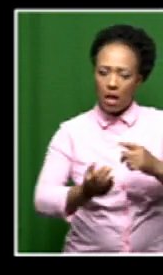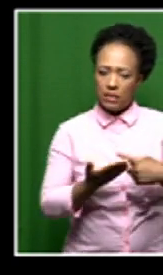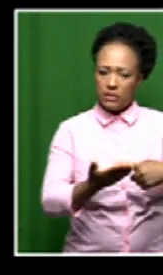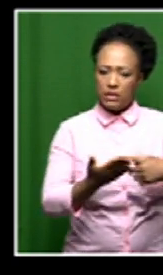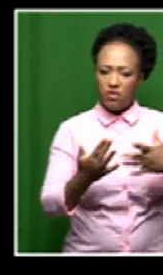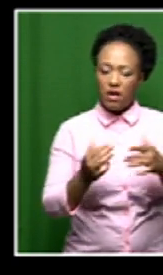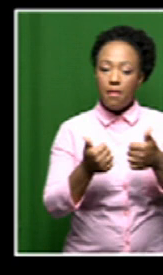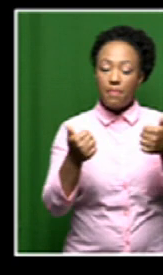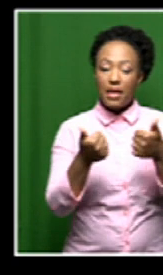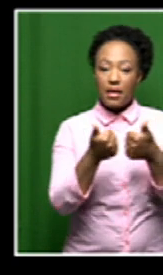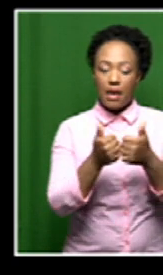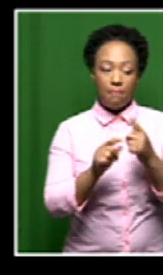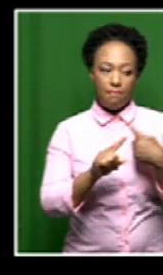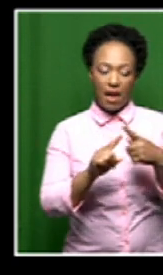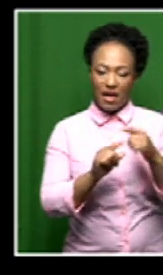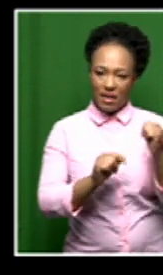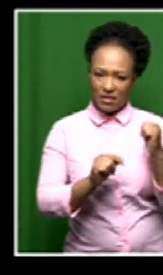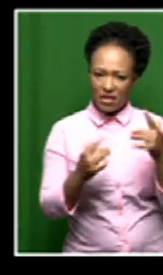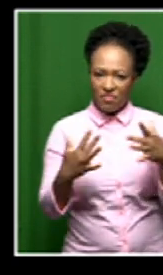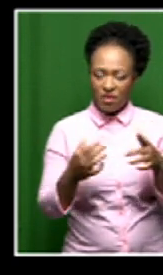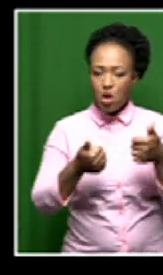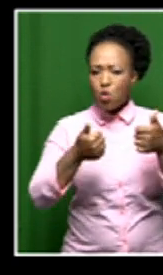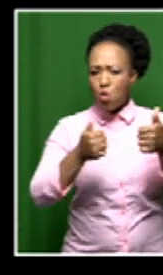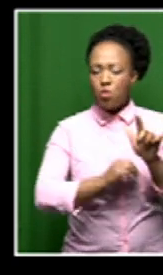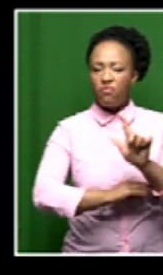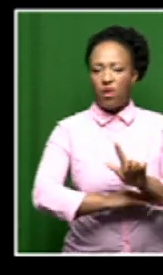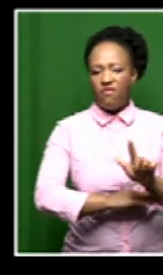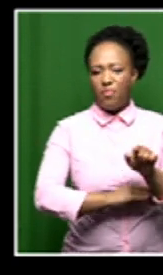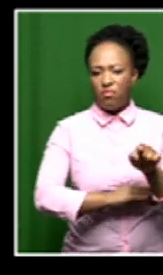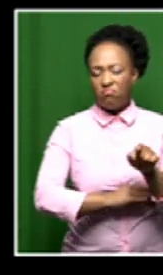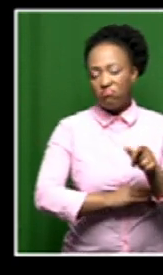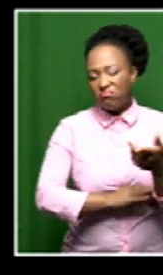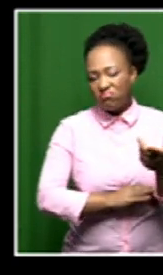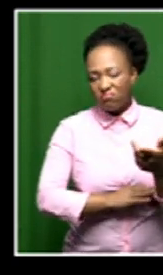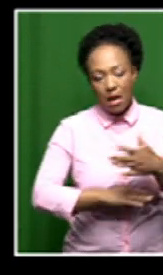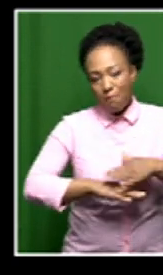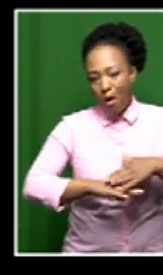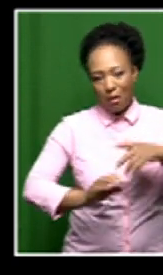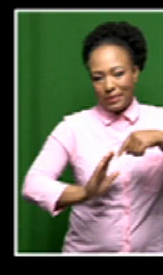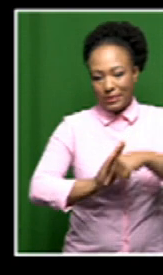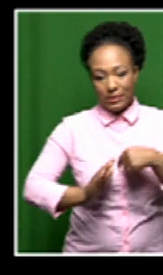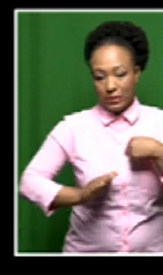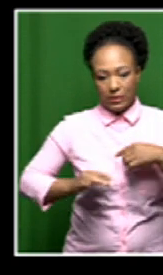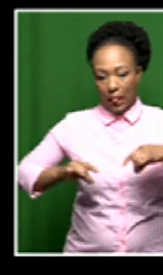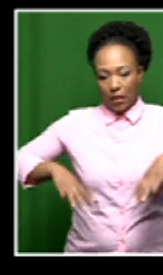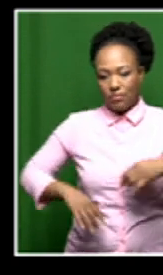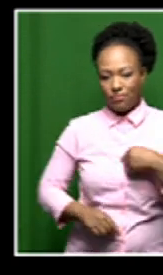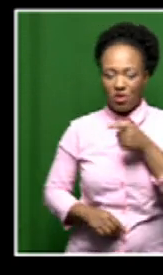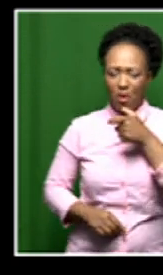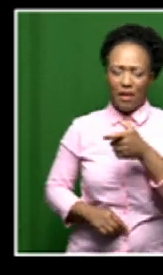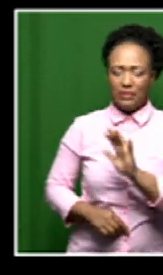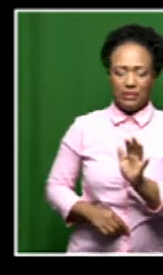was played yesterday so yeah good on Liverpool that's all I can say so more than that I'm not going to comment but